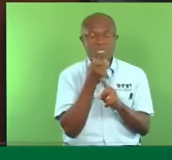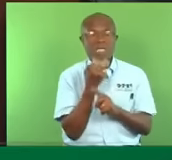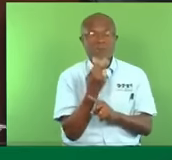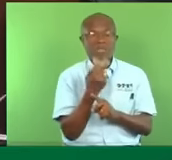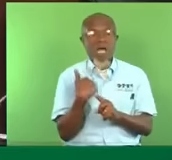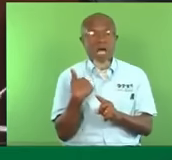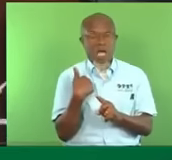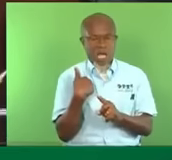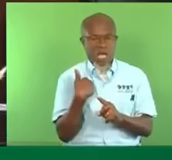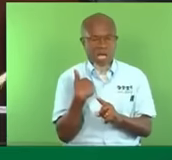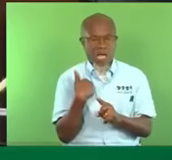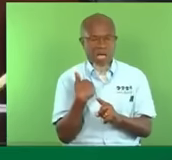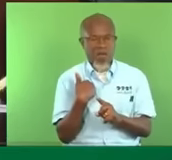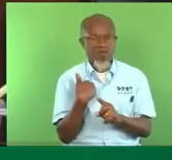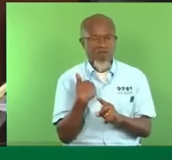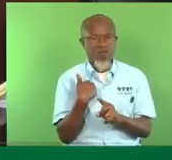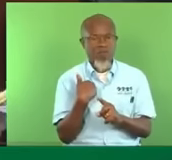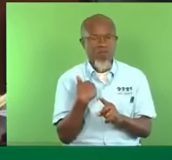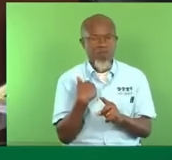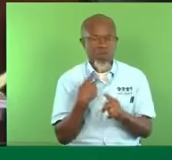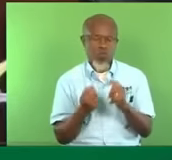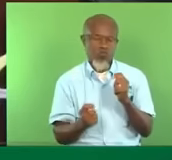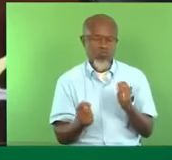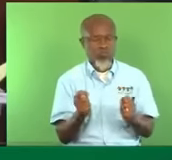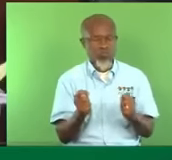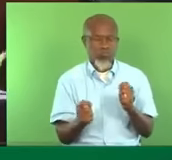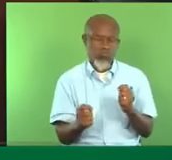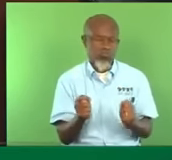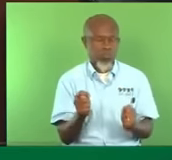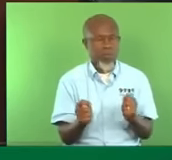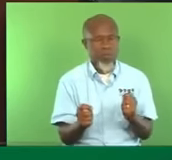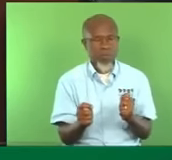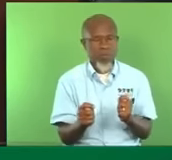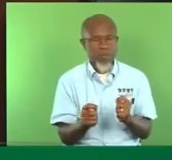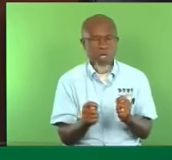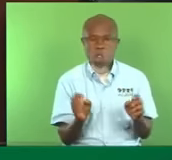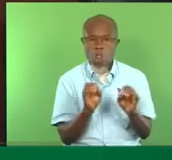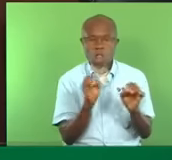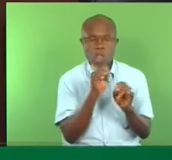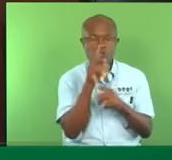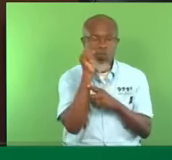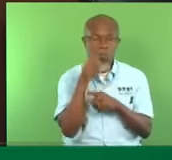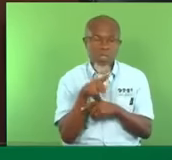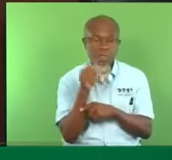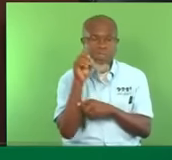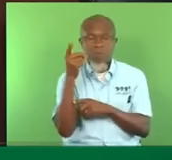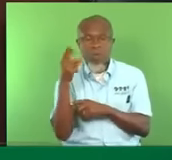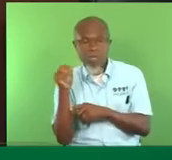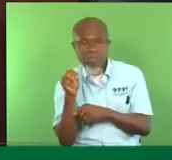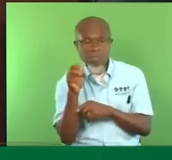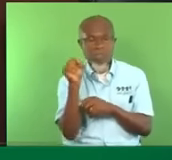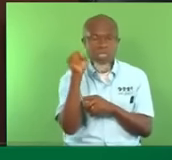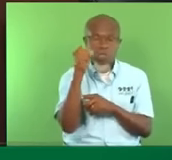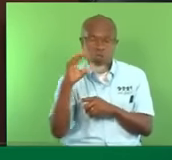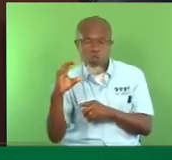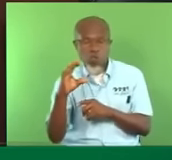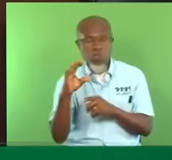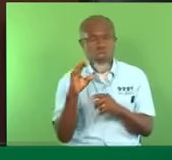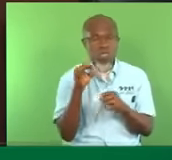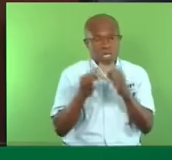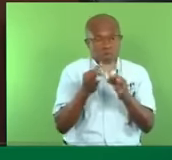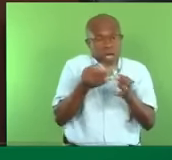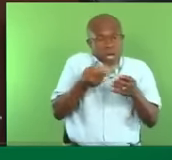No appliances in Belmont, Woodbrook, Santa Cruz. Tanapuna Station. Do you know if there's a road traffic